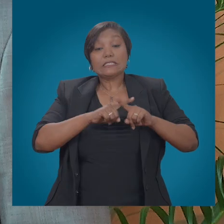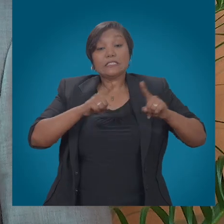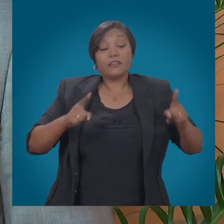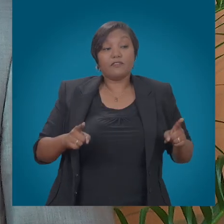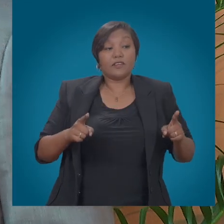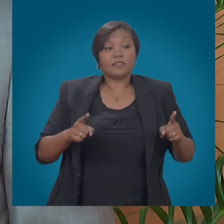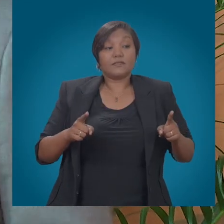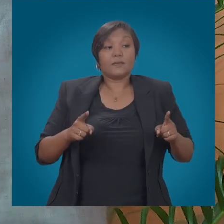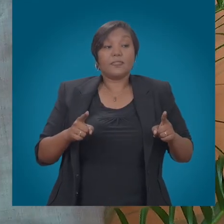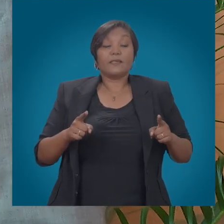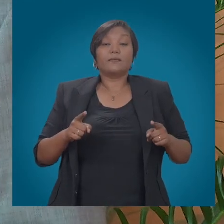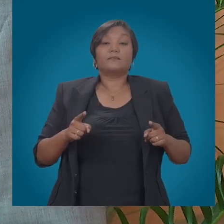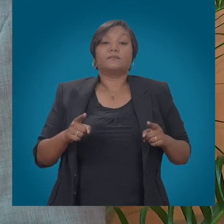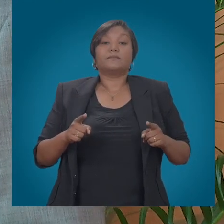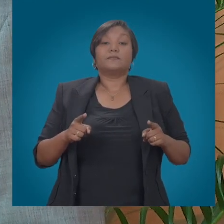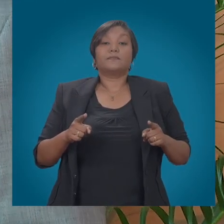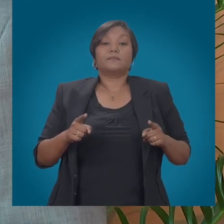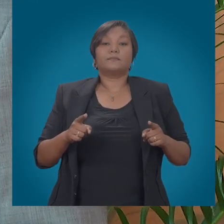have a different position.